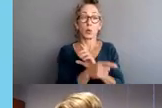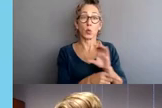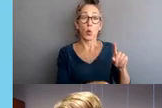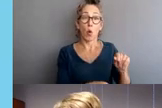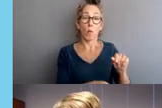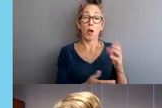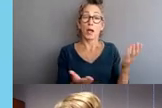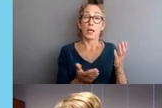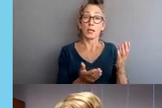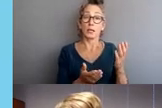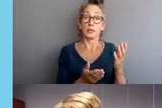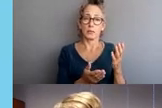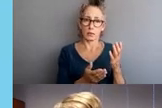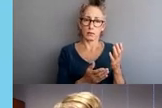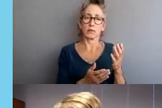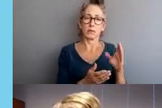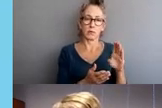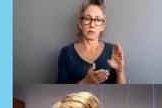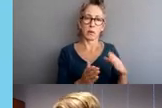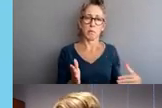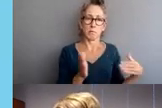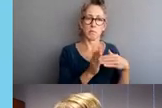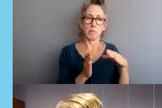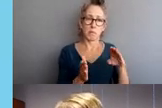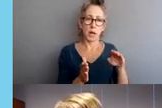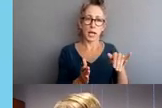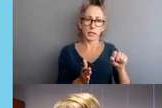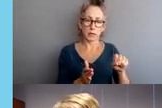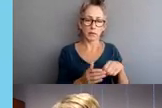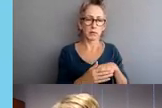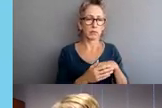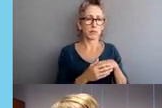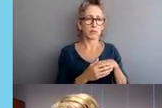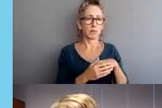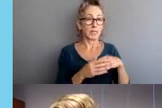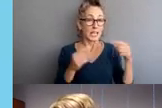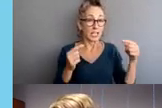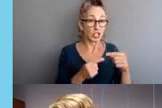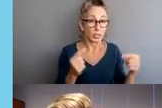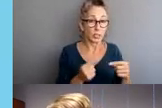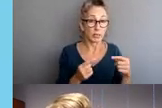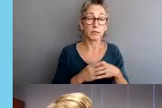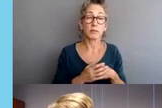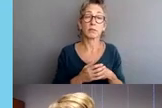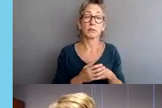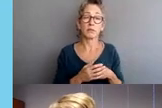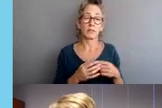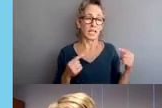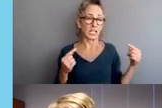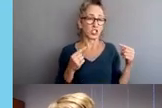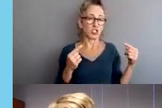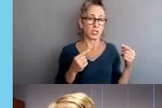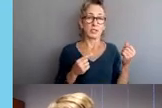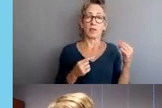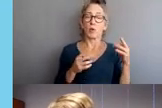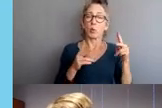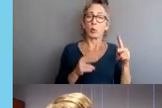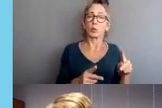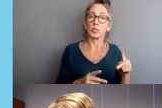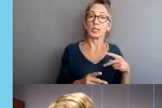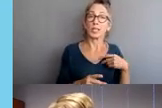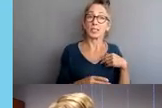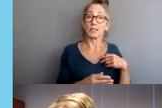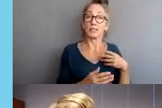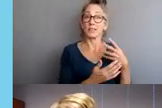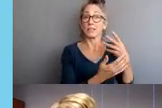allegations of coercion, injuries that have resulted while someone is in custody. They